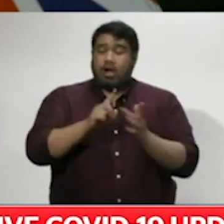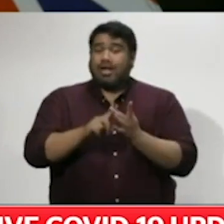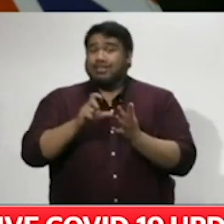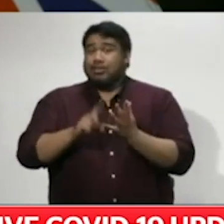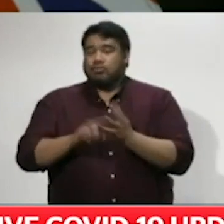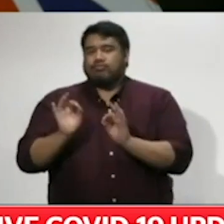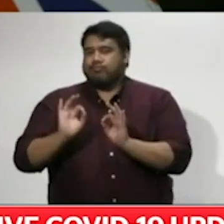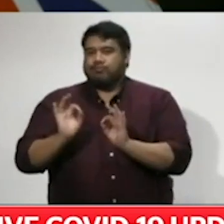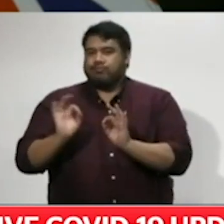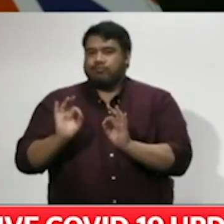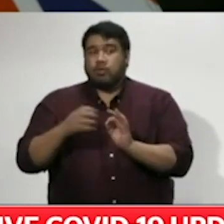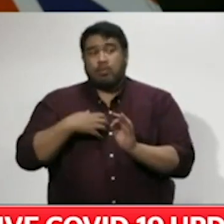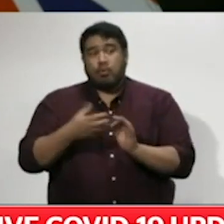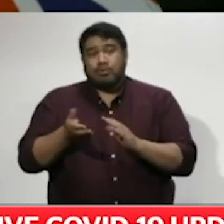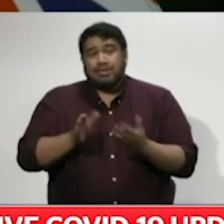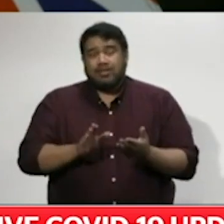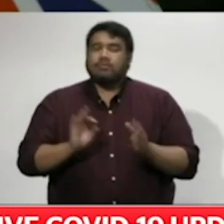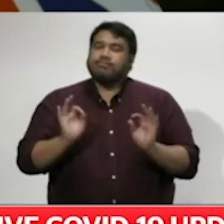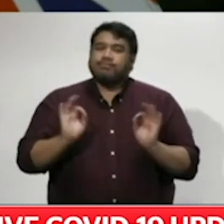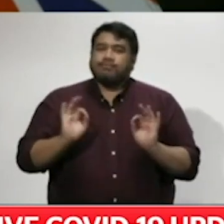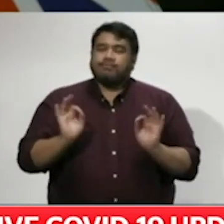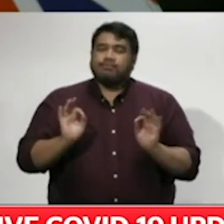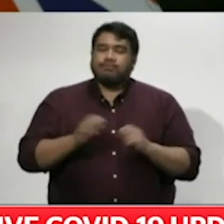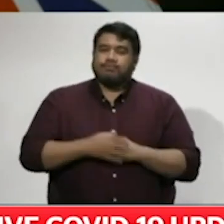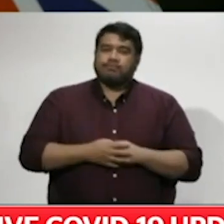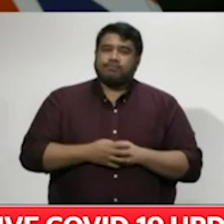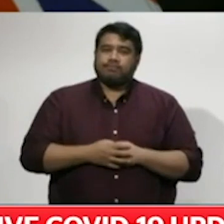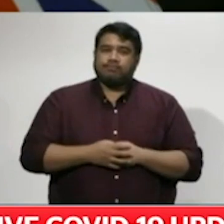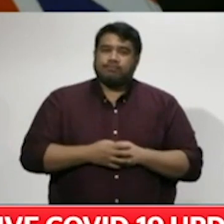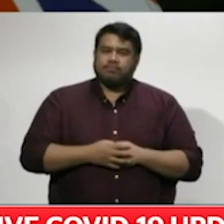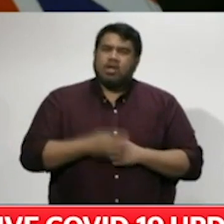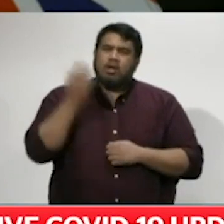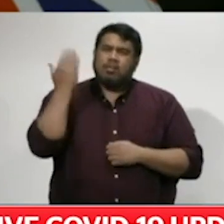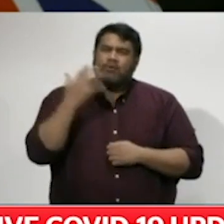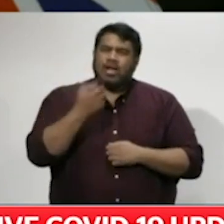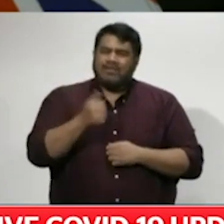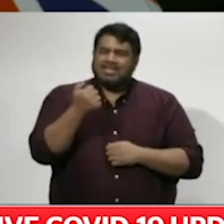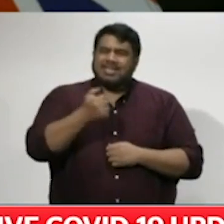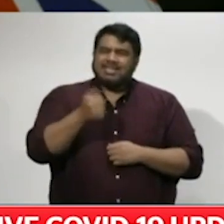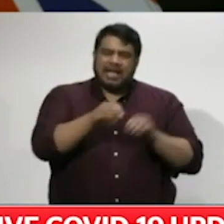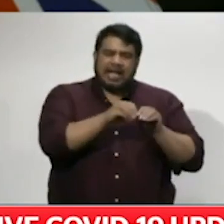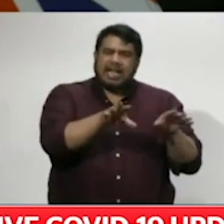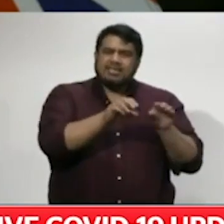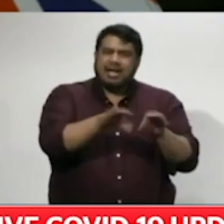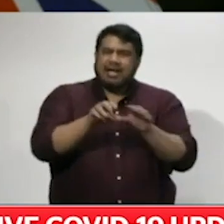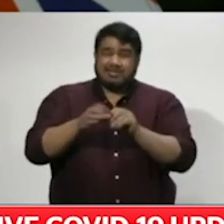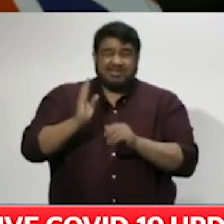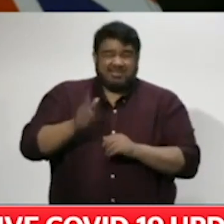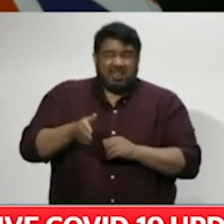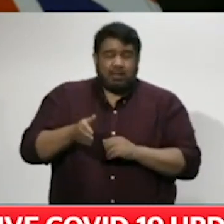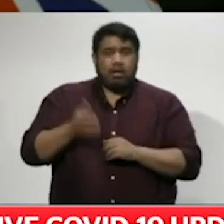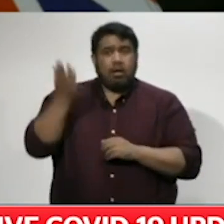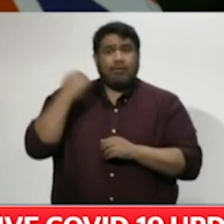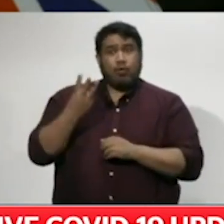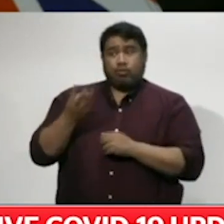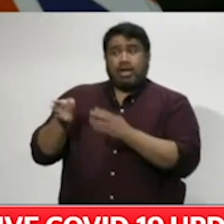There are no additional deaths to report. We still have the 16 significant clusters around New Zealand with three now closed